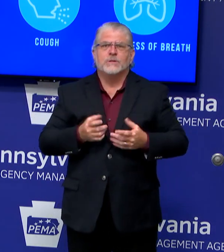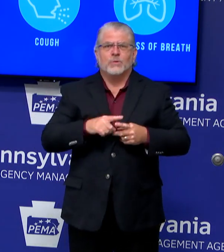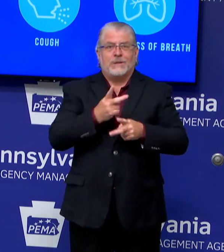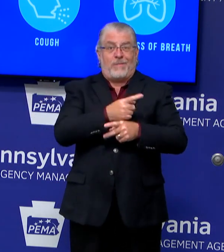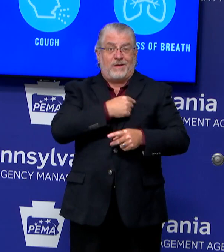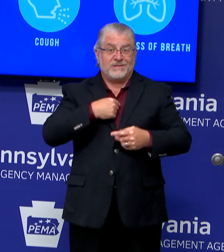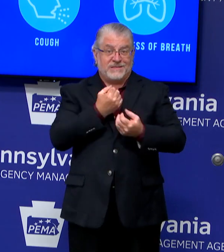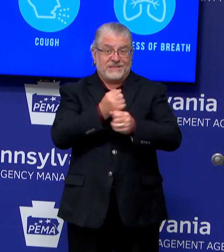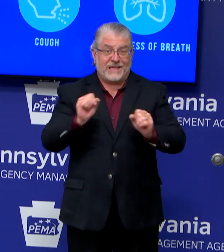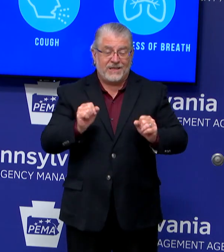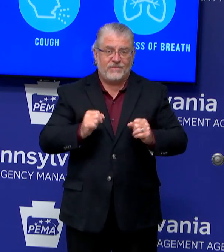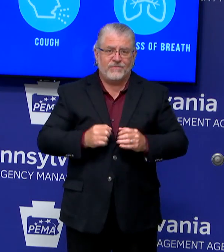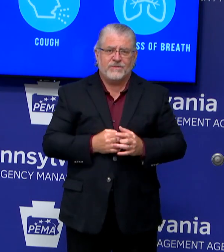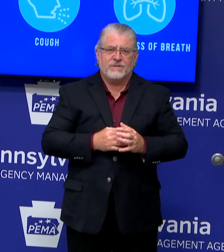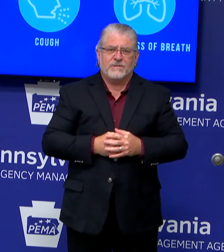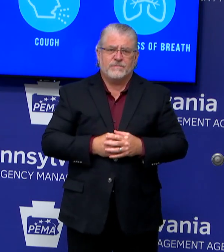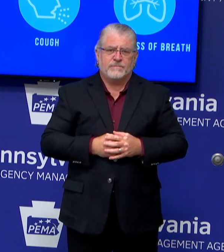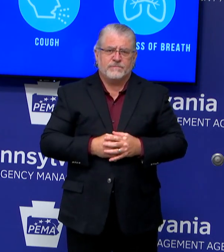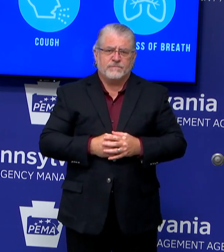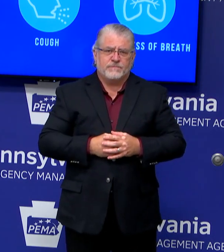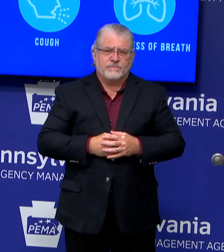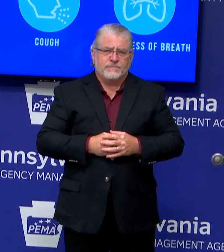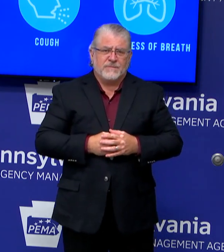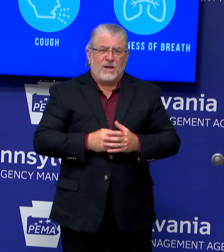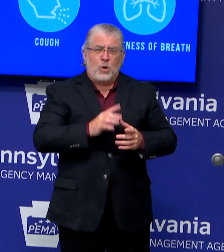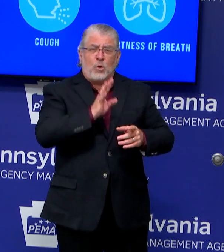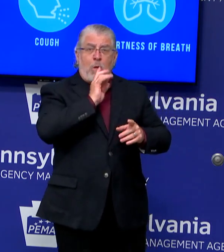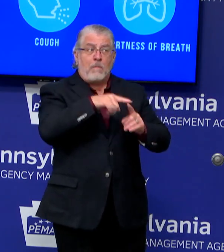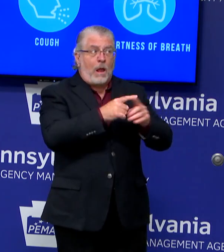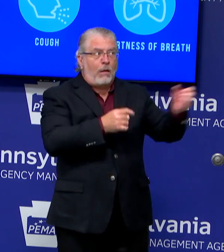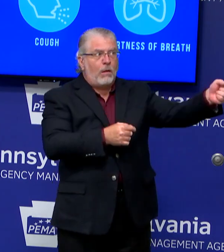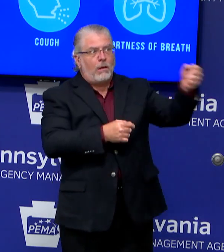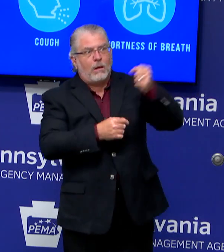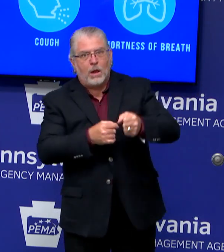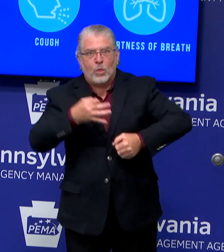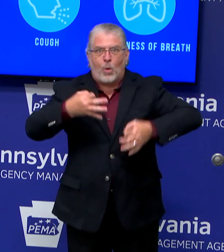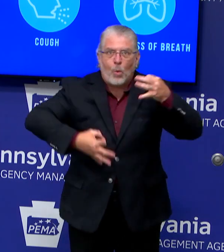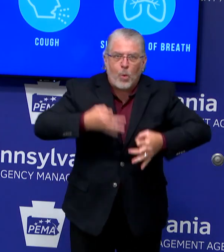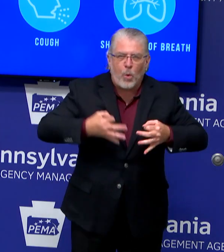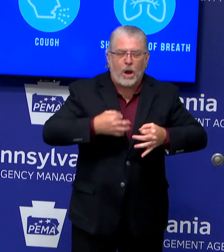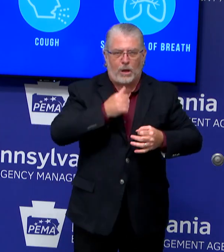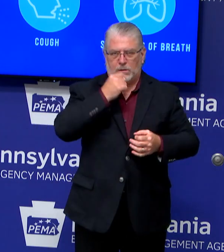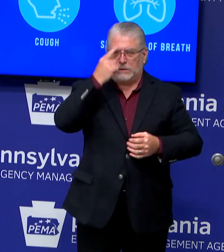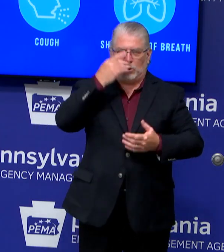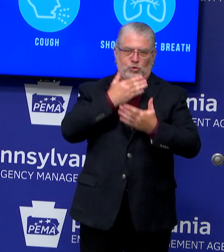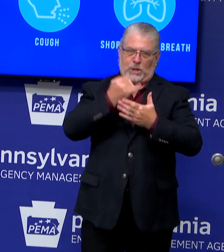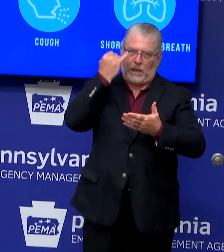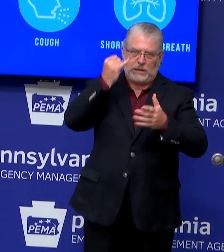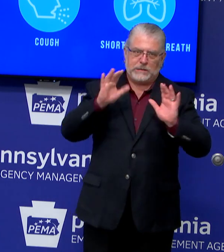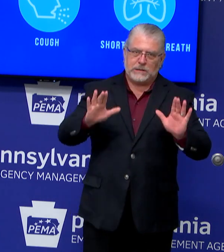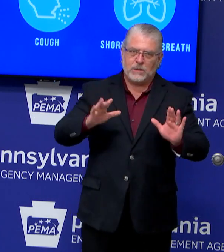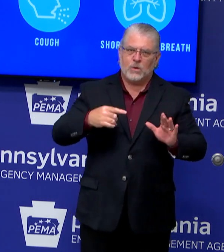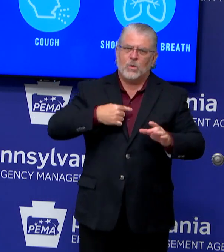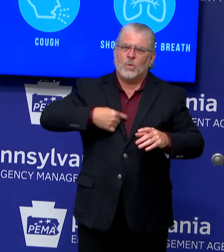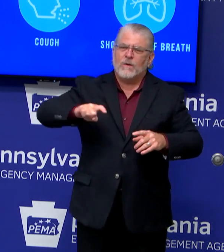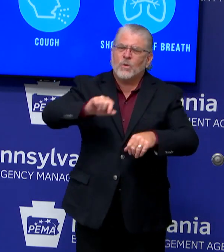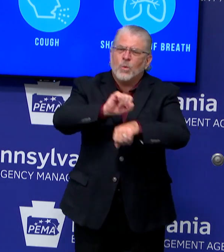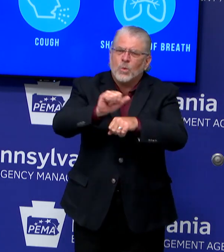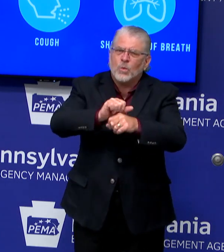that as a really good strategy. What I see is the strategy we've been pursuing, which is working with organizations to actually keep people safe.